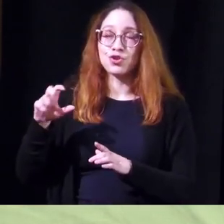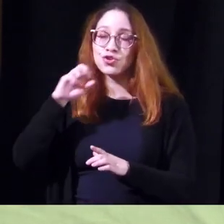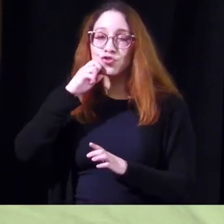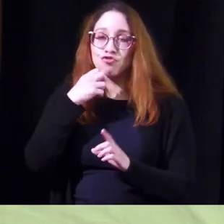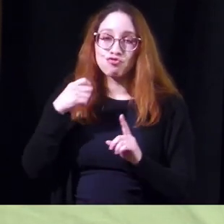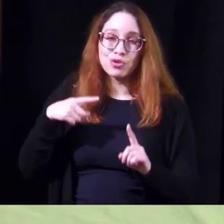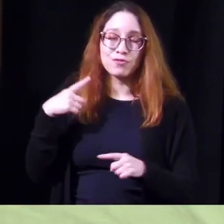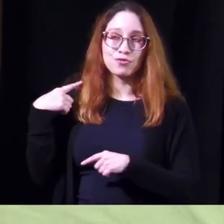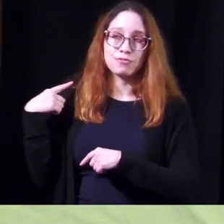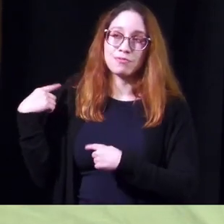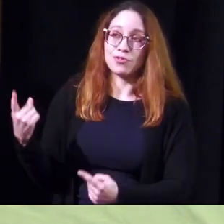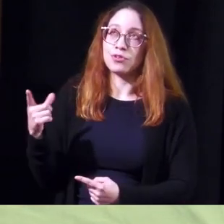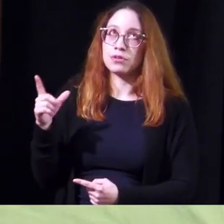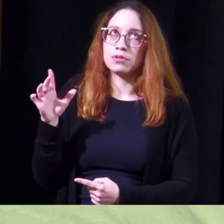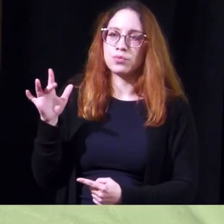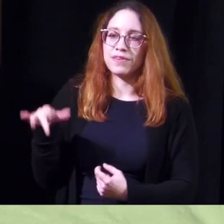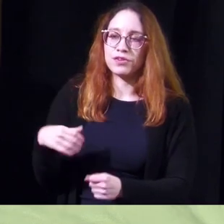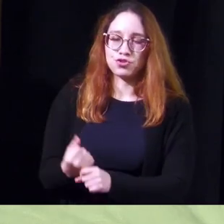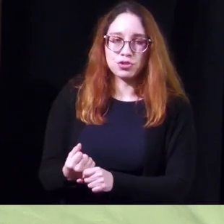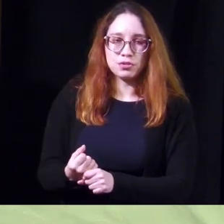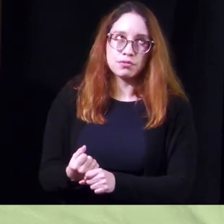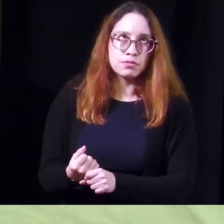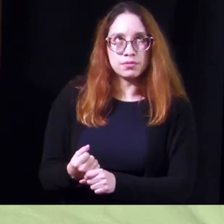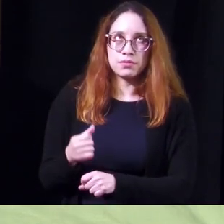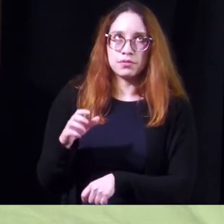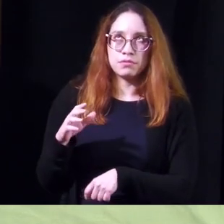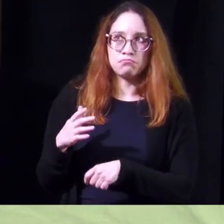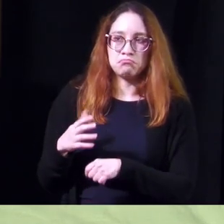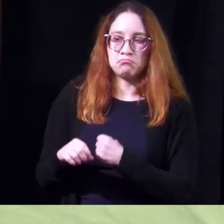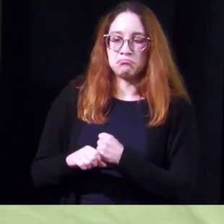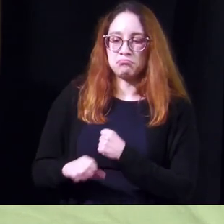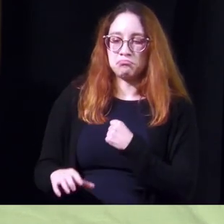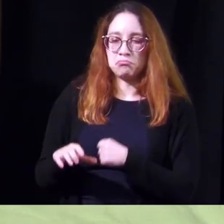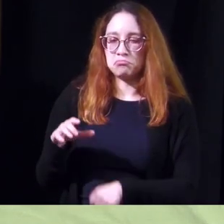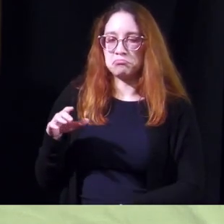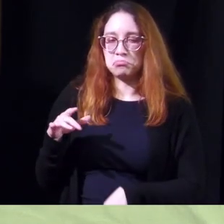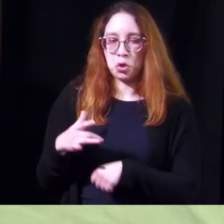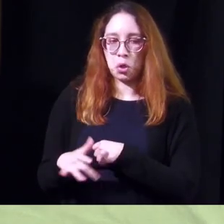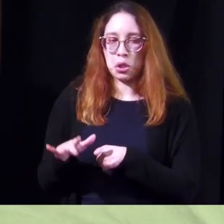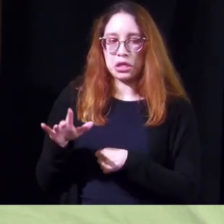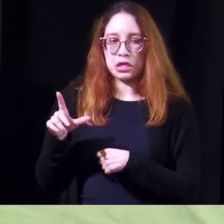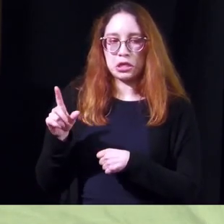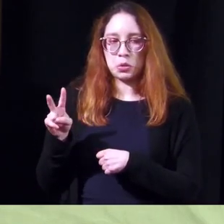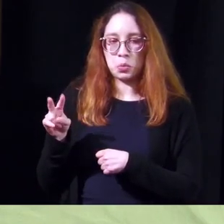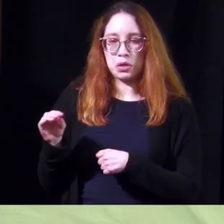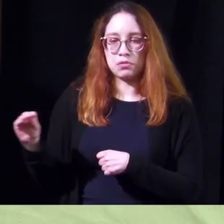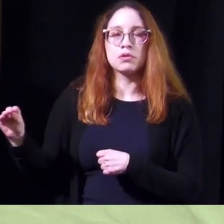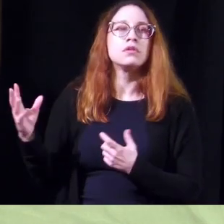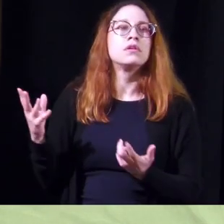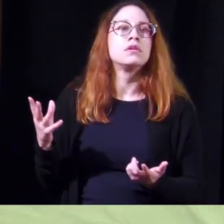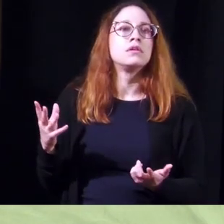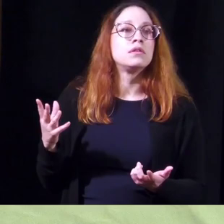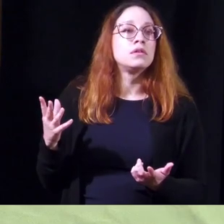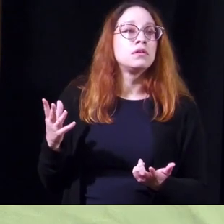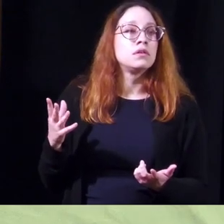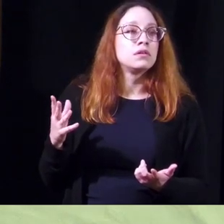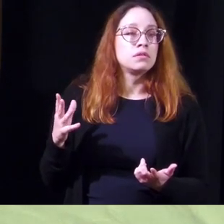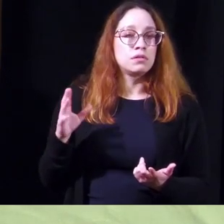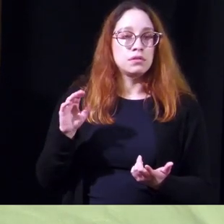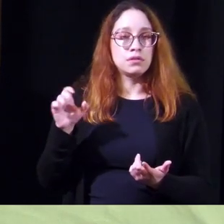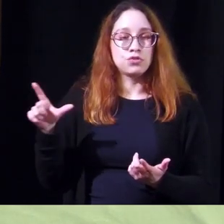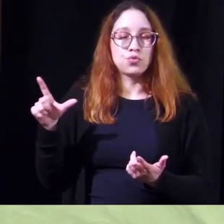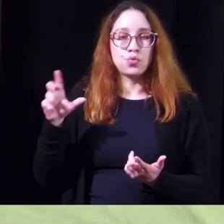years probably 25 years it came out in the early 2000s so um sacral nerve